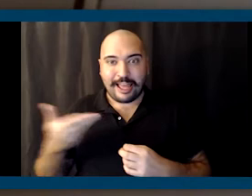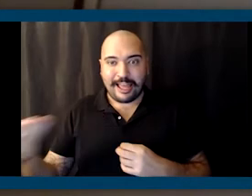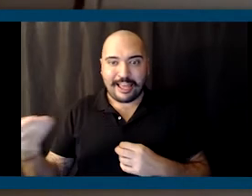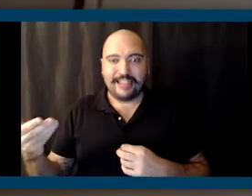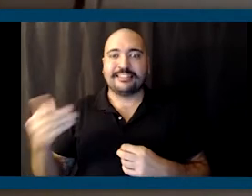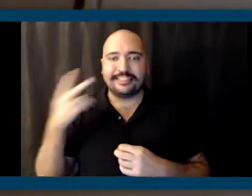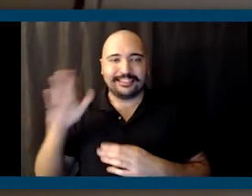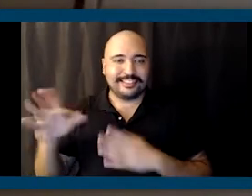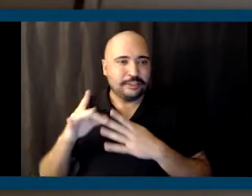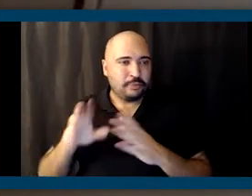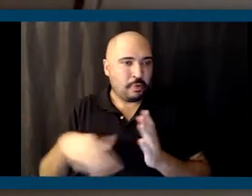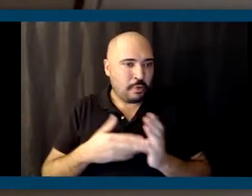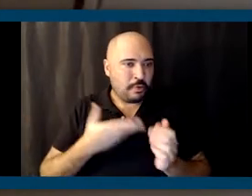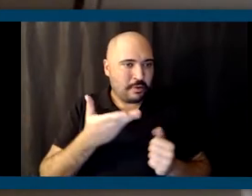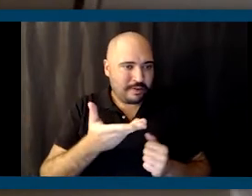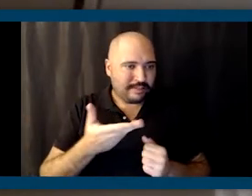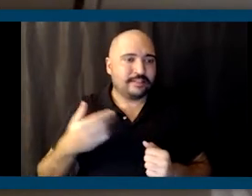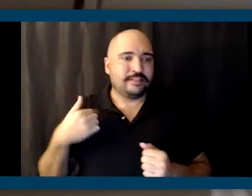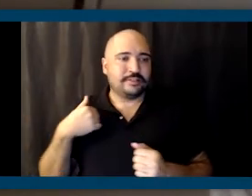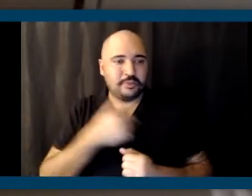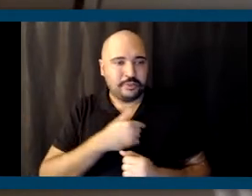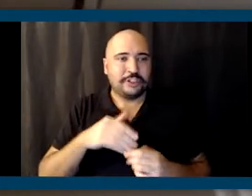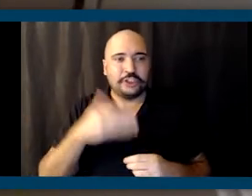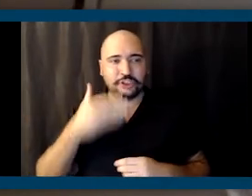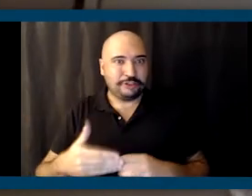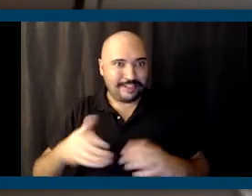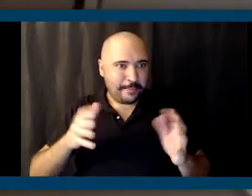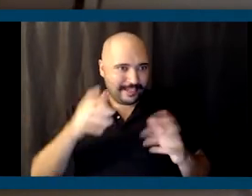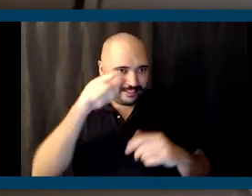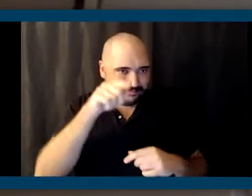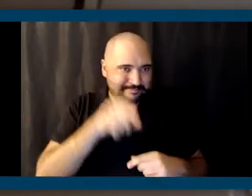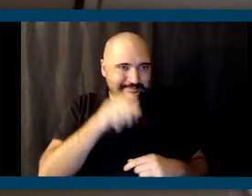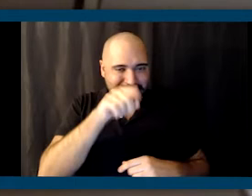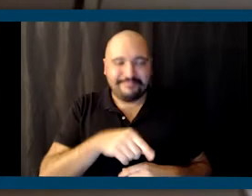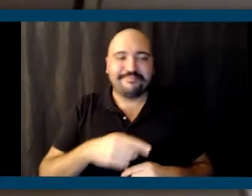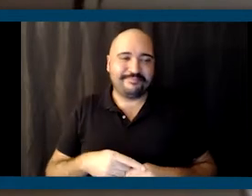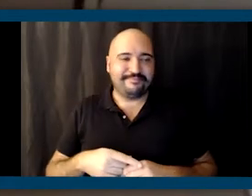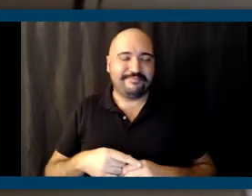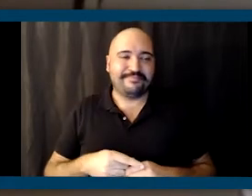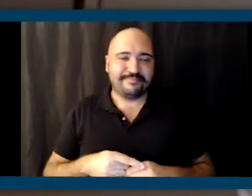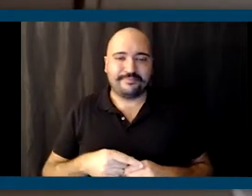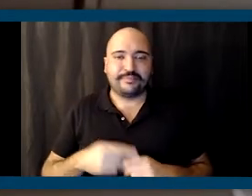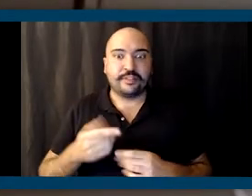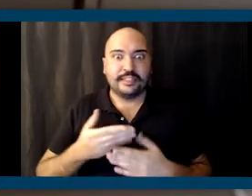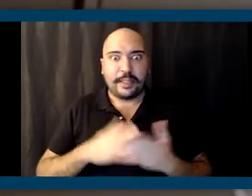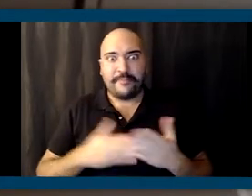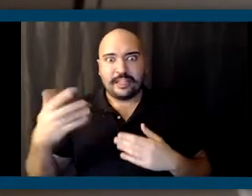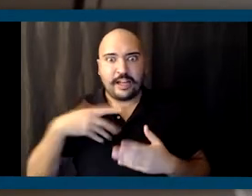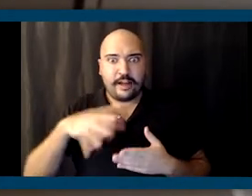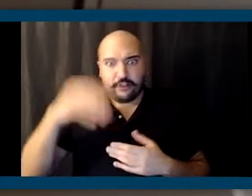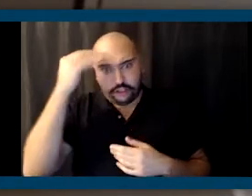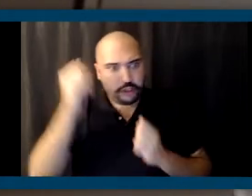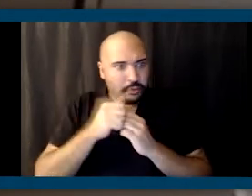his leadership grow over the years. So I'm in a very good company. But some of the things I've learned with the